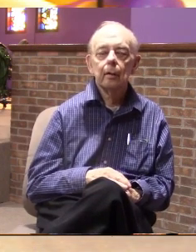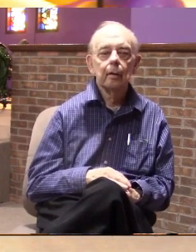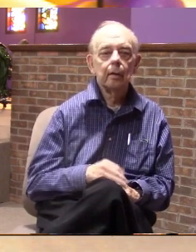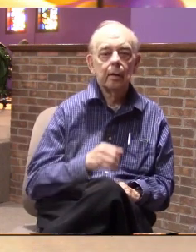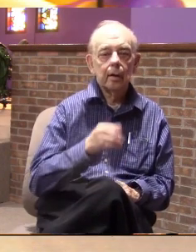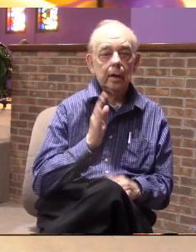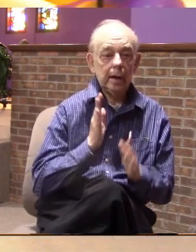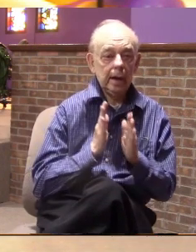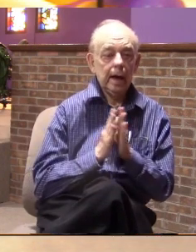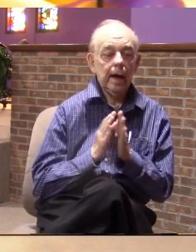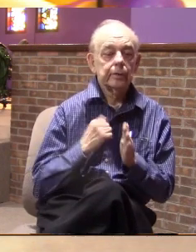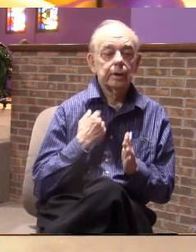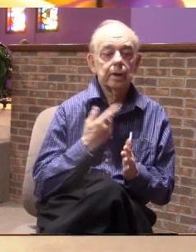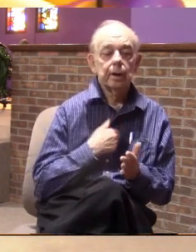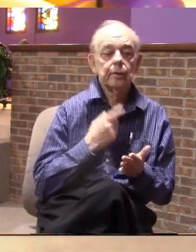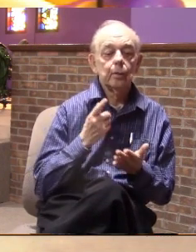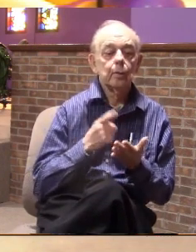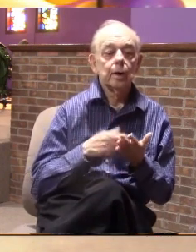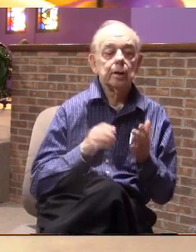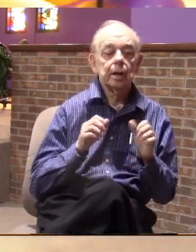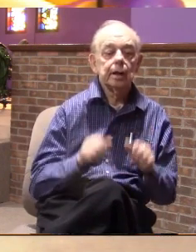God's asking us what can we do